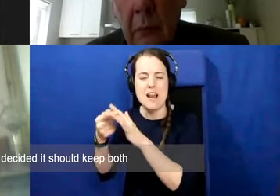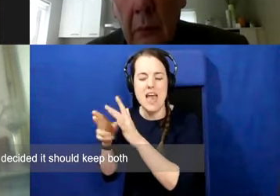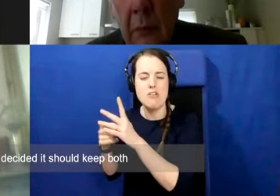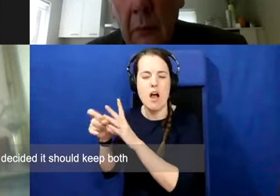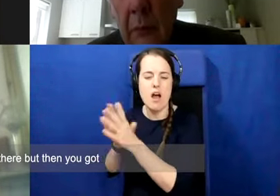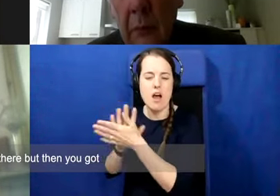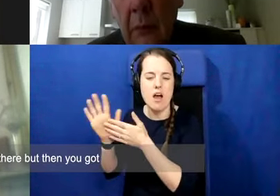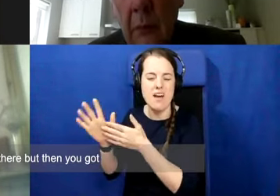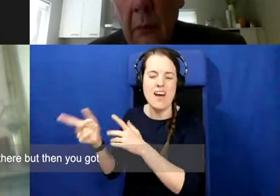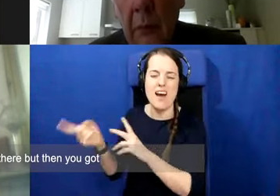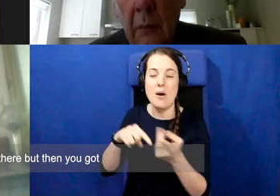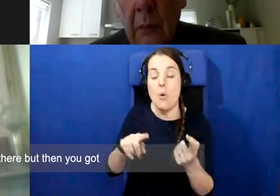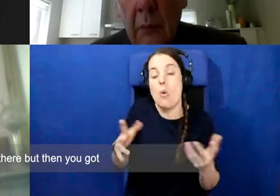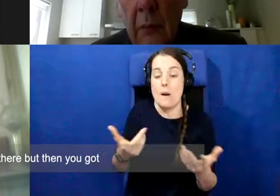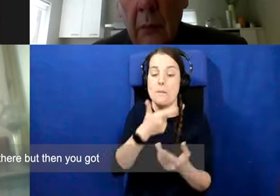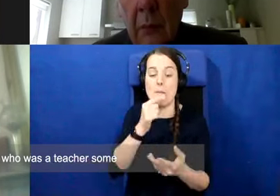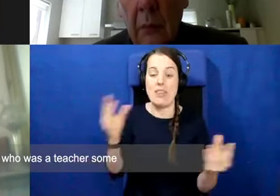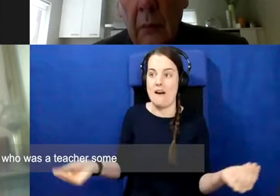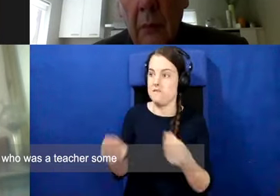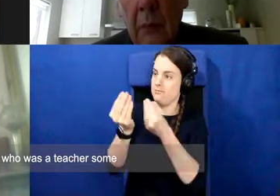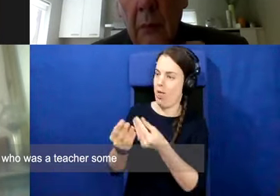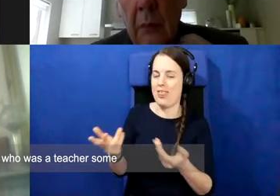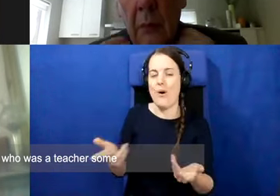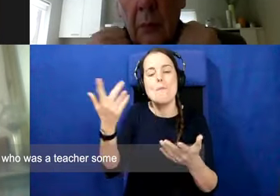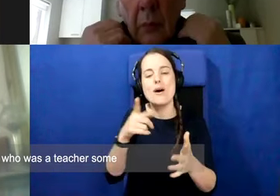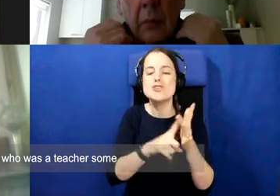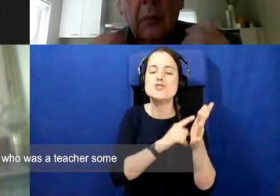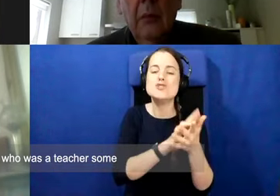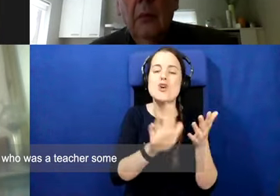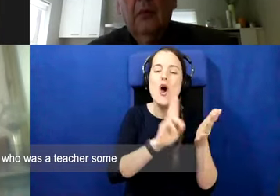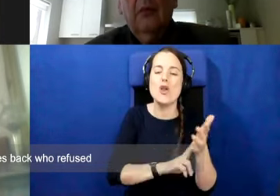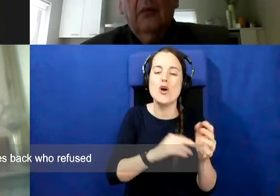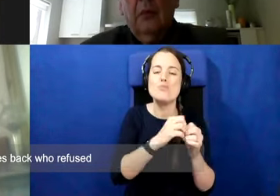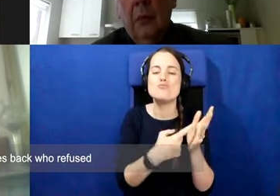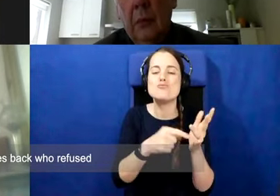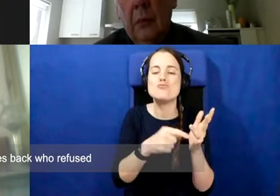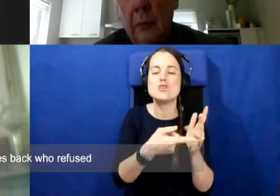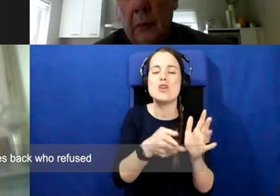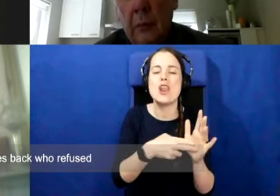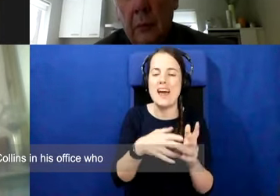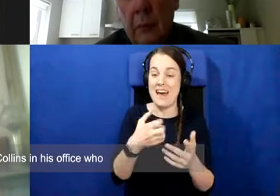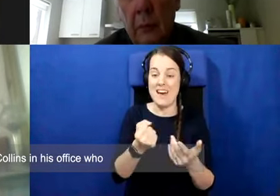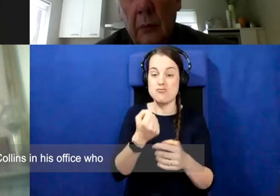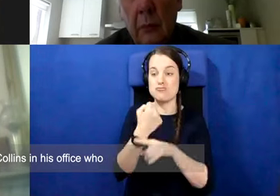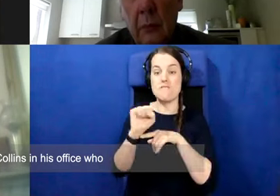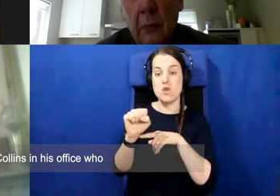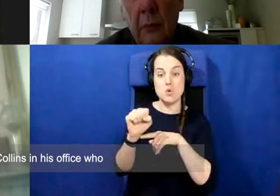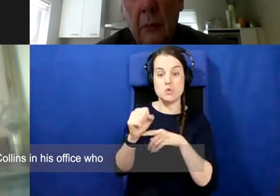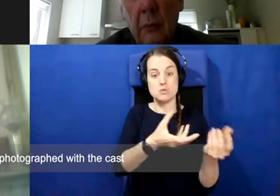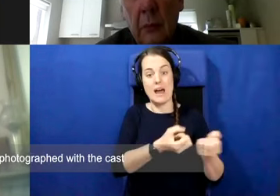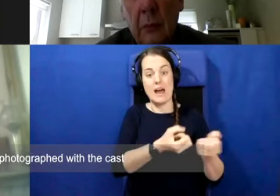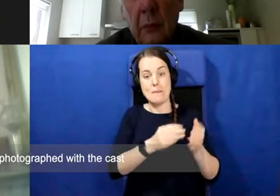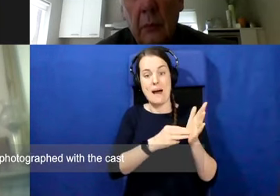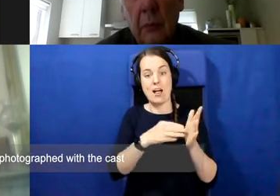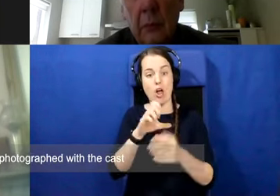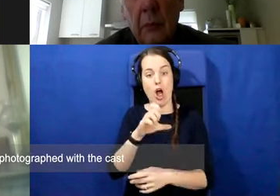keep both of them there. But then you got John Bruton, who was a teacher some decades back, who refused to put Michael Collins in his office, who refused